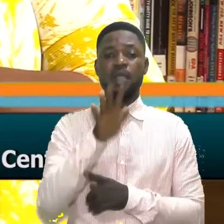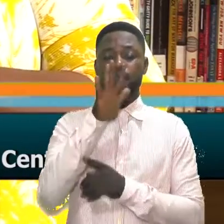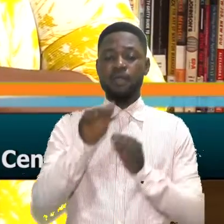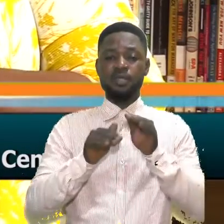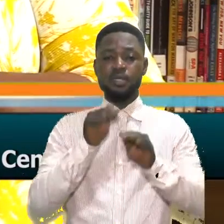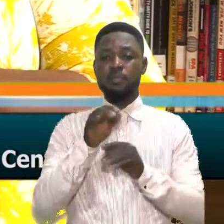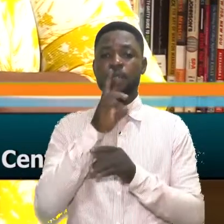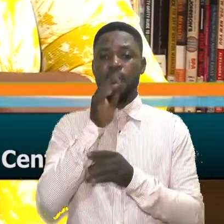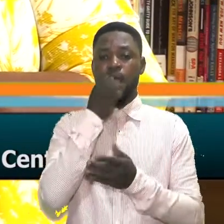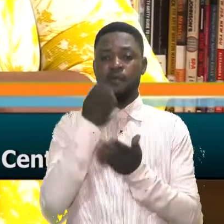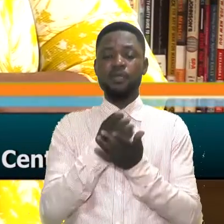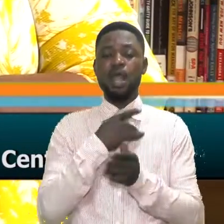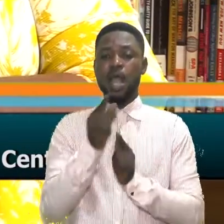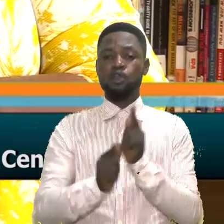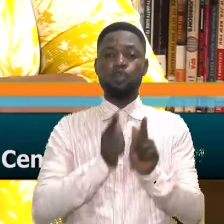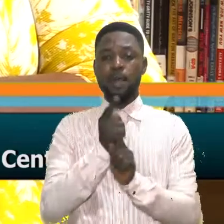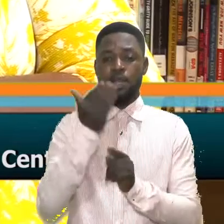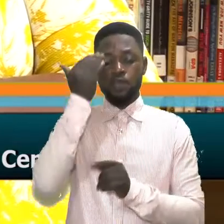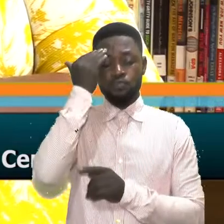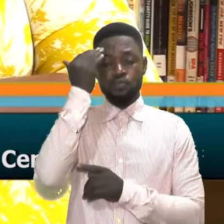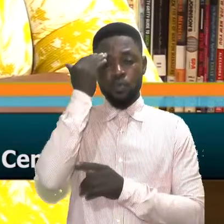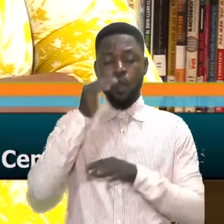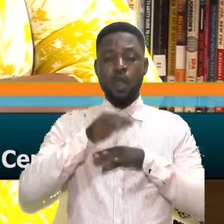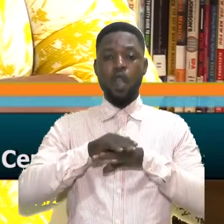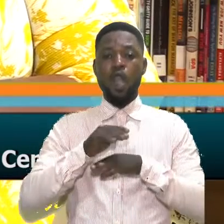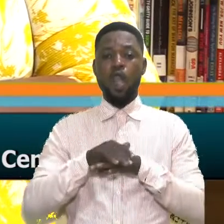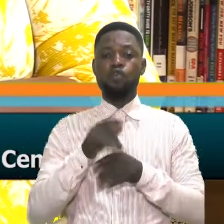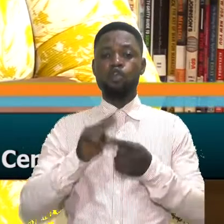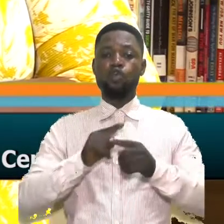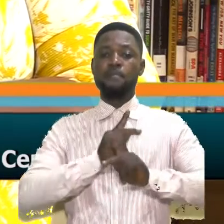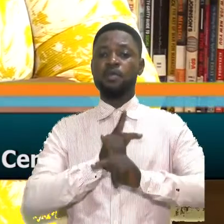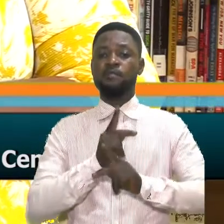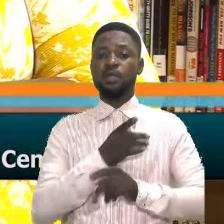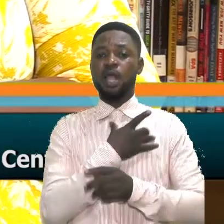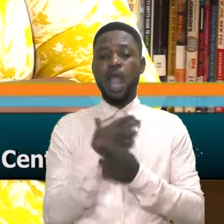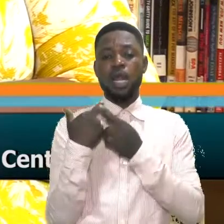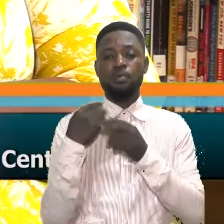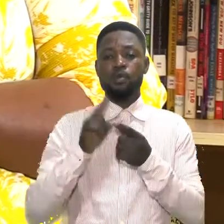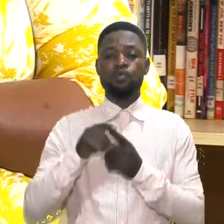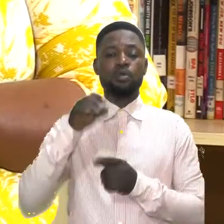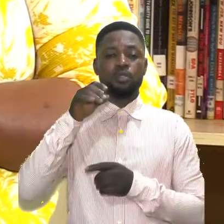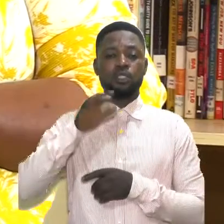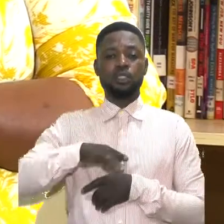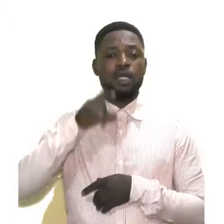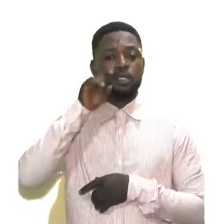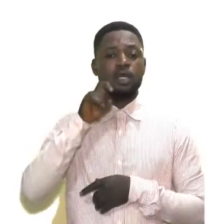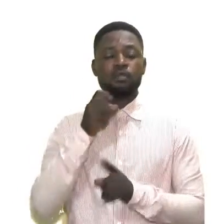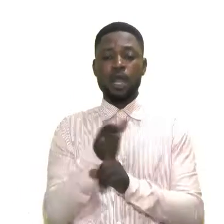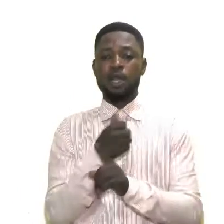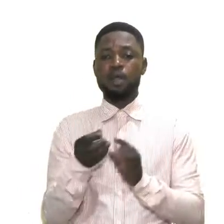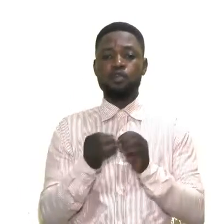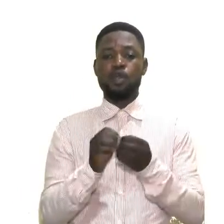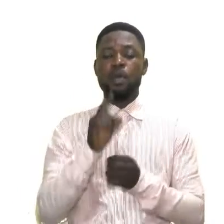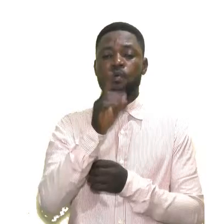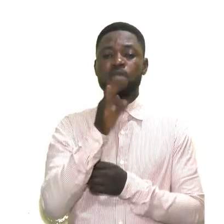are evidence-based, research-based and globally acknowledged to prevent and respond to child sexual abuse. The